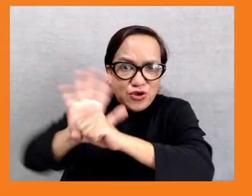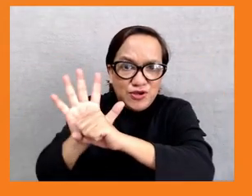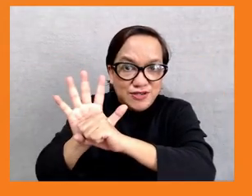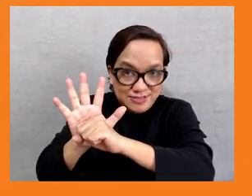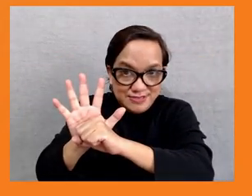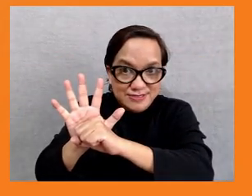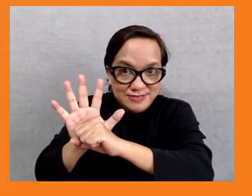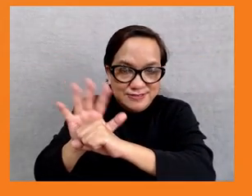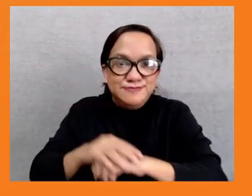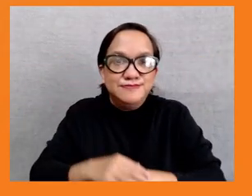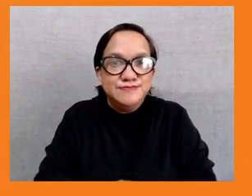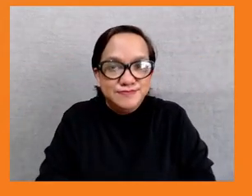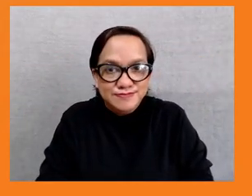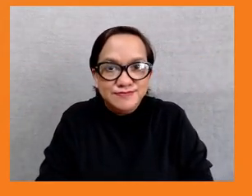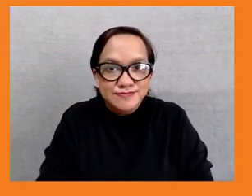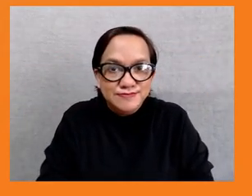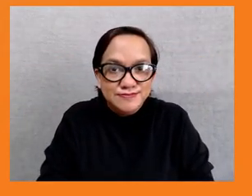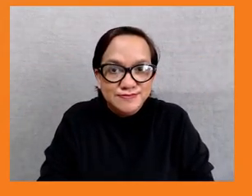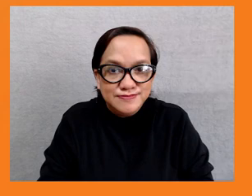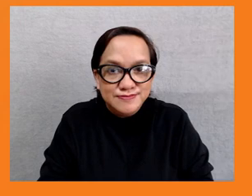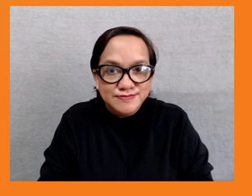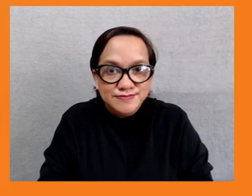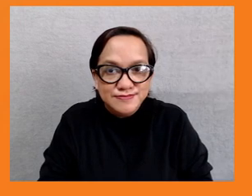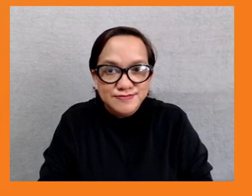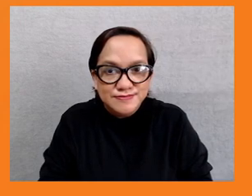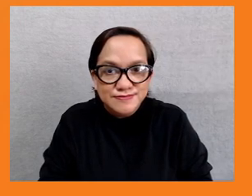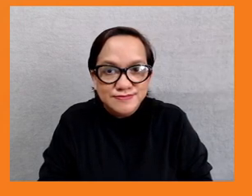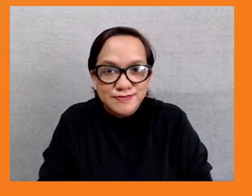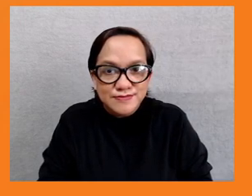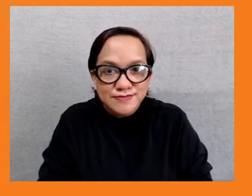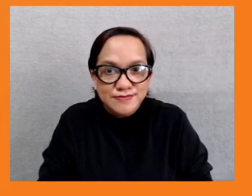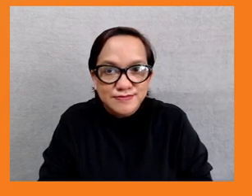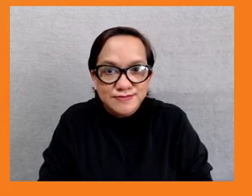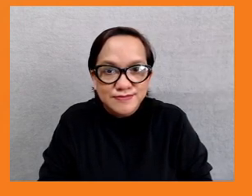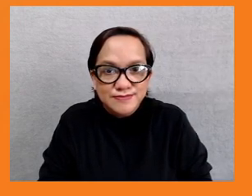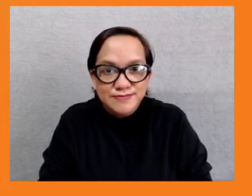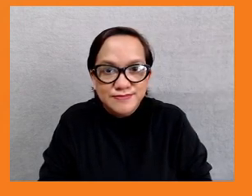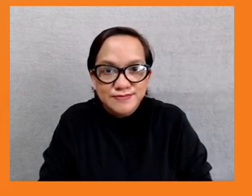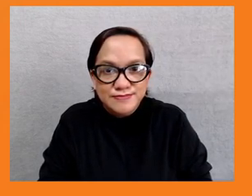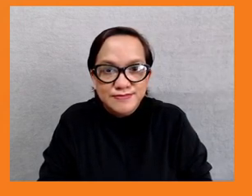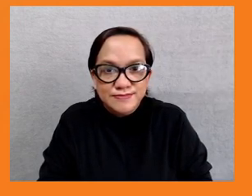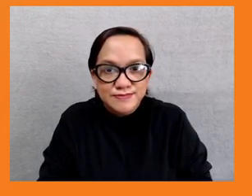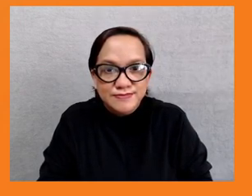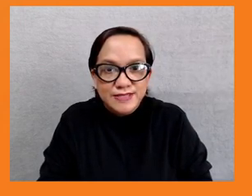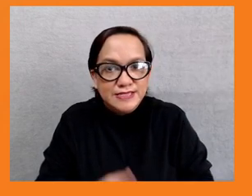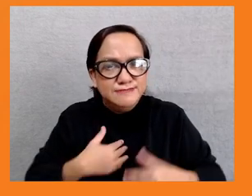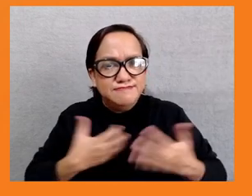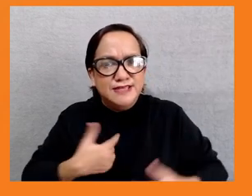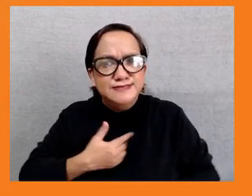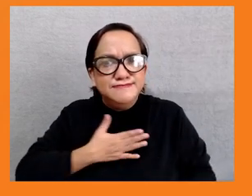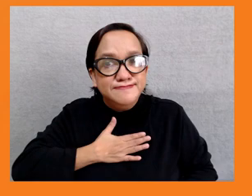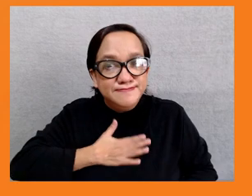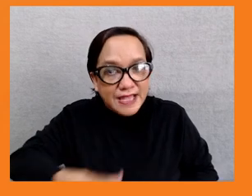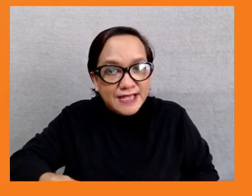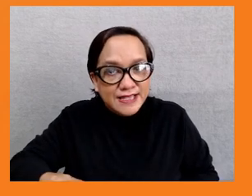And finally, we want to increase social mobility. This is a